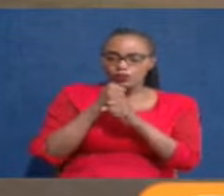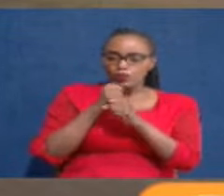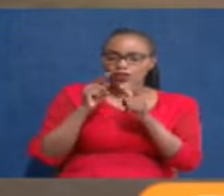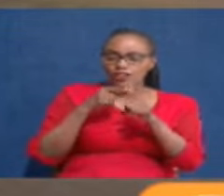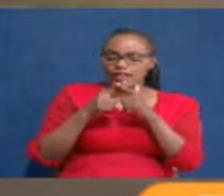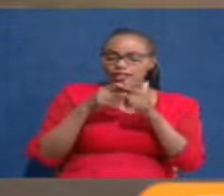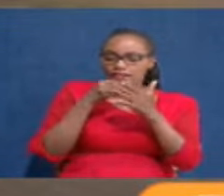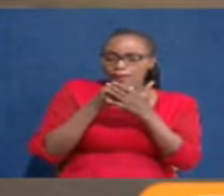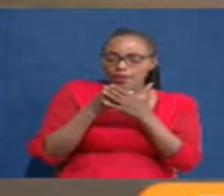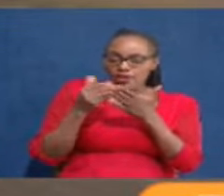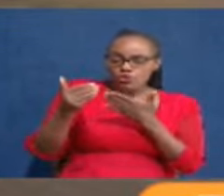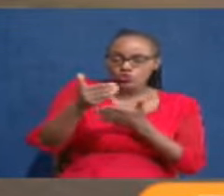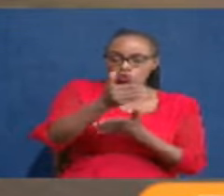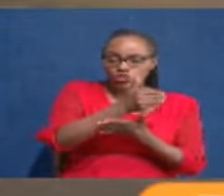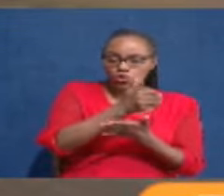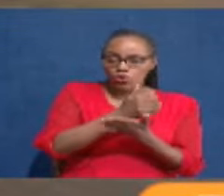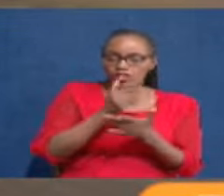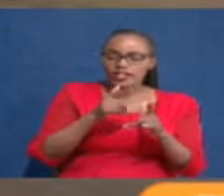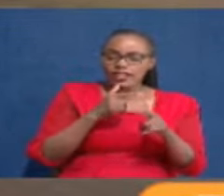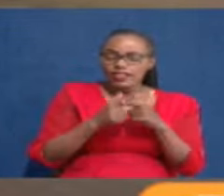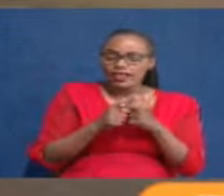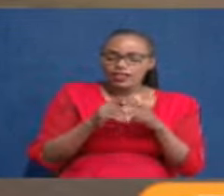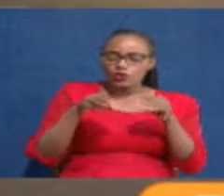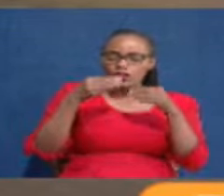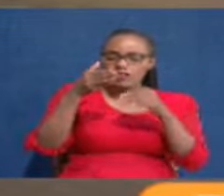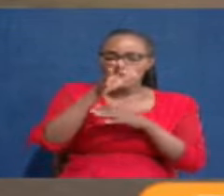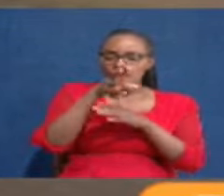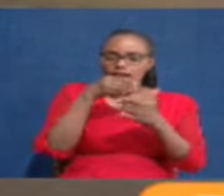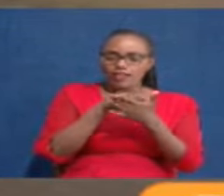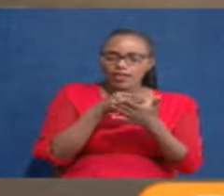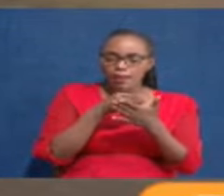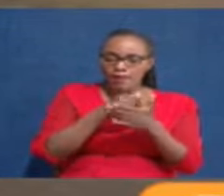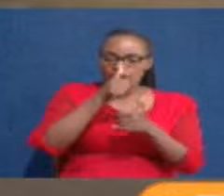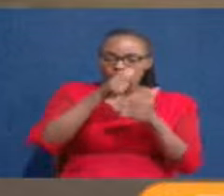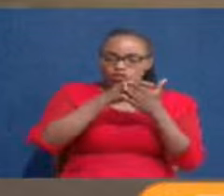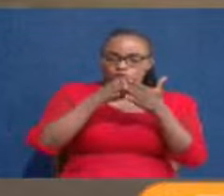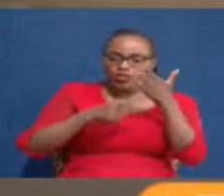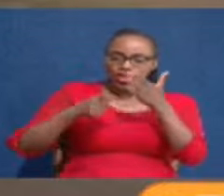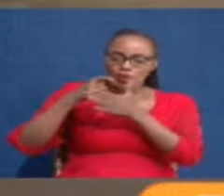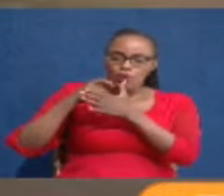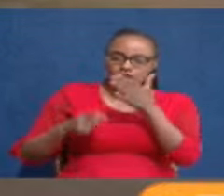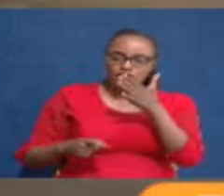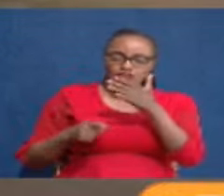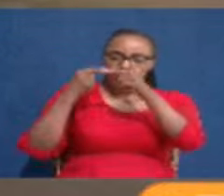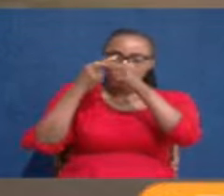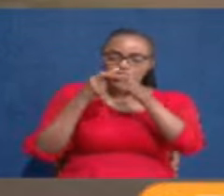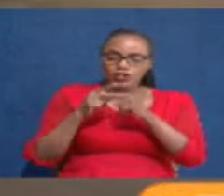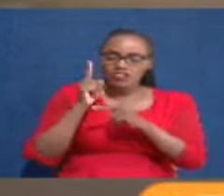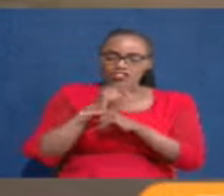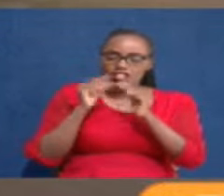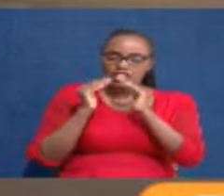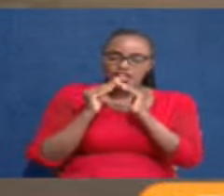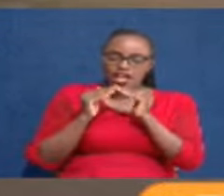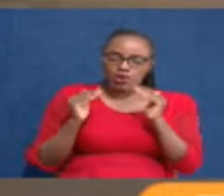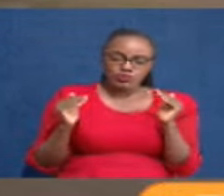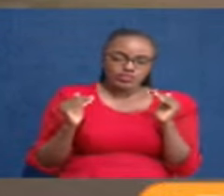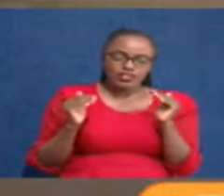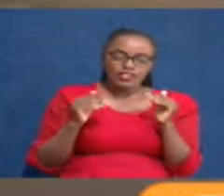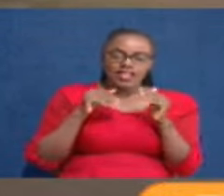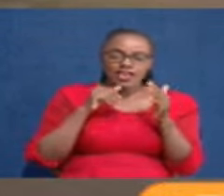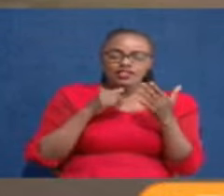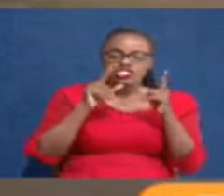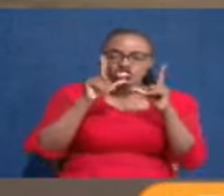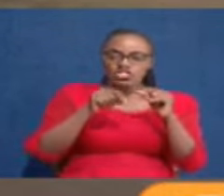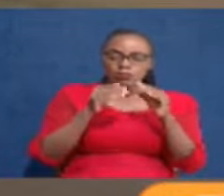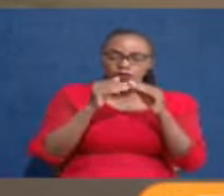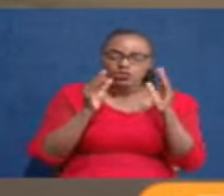that was collected in that period. Yes, what wata rudishiwa? Kwa sababu taxes, ambazo walikatwa. Ilishapita. The housing, the affordable housing, iliku